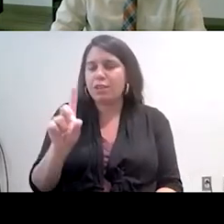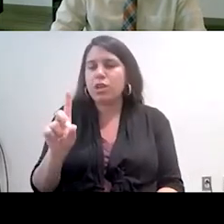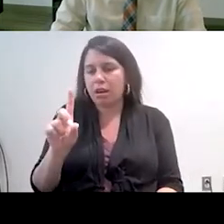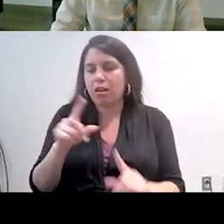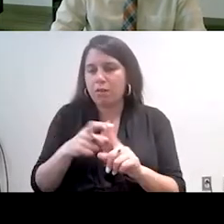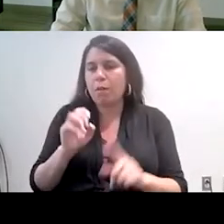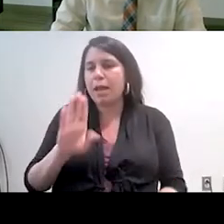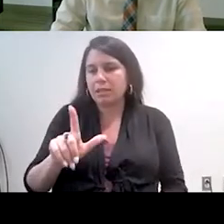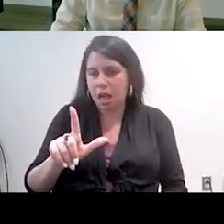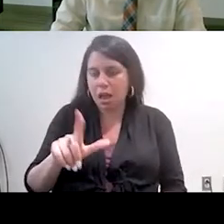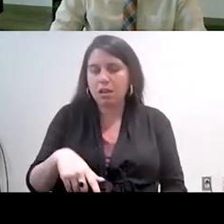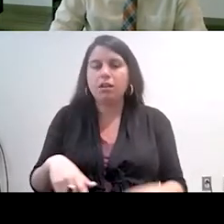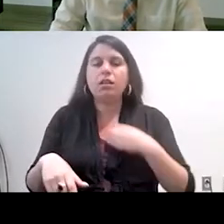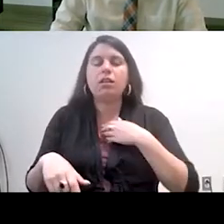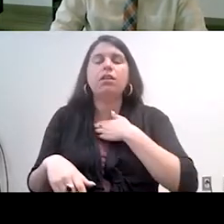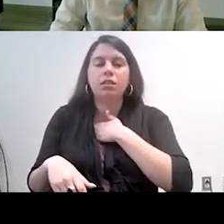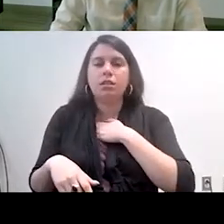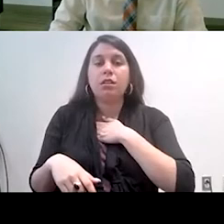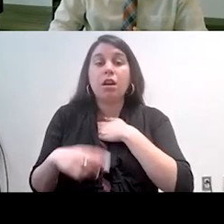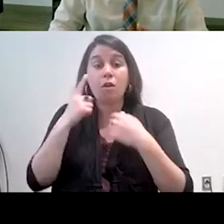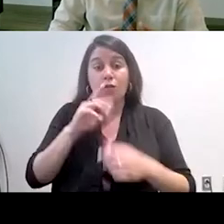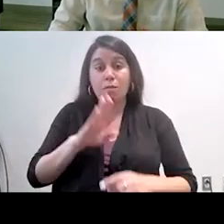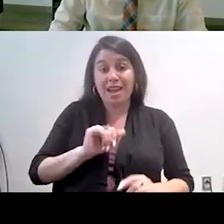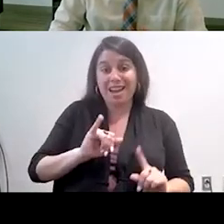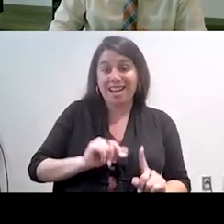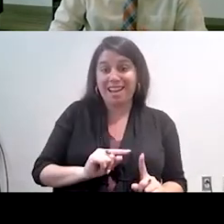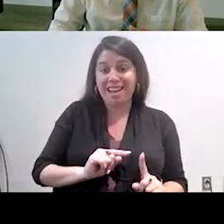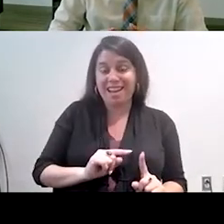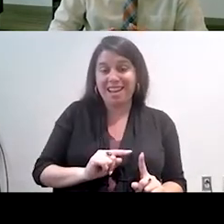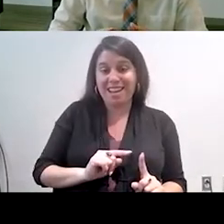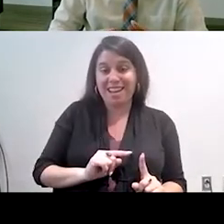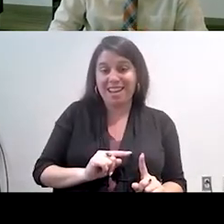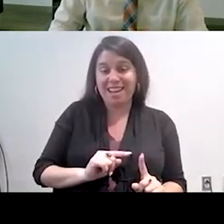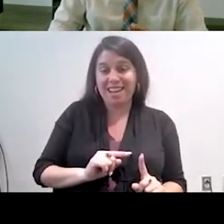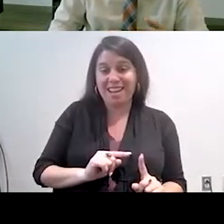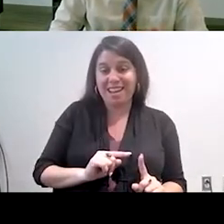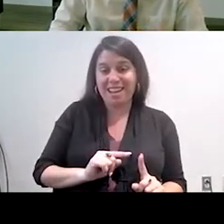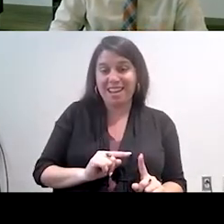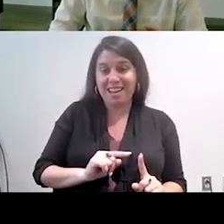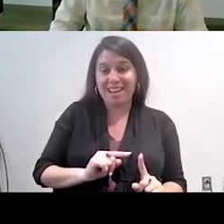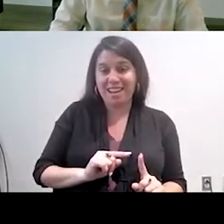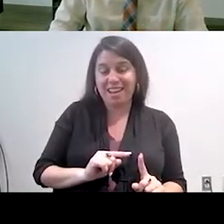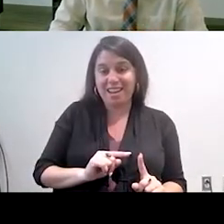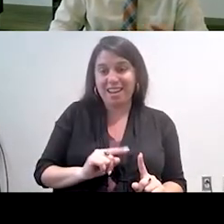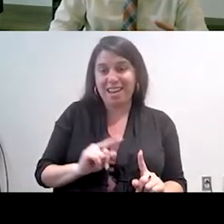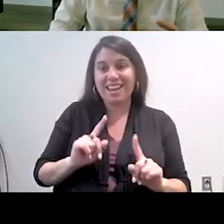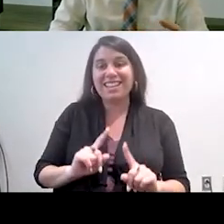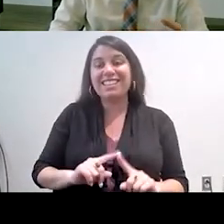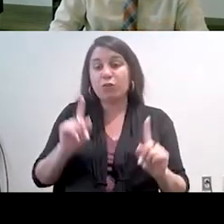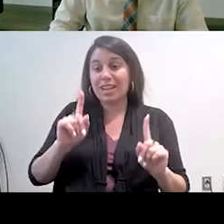What we're finding is for the BAI, we, we saw a difference in the proportion of,